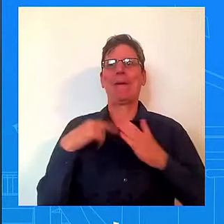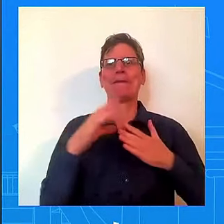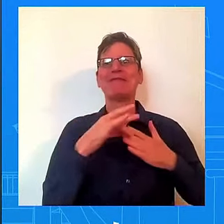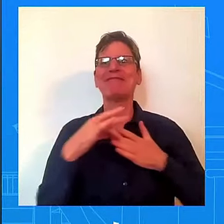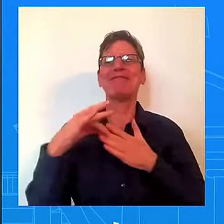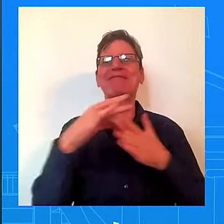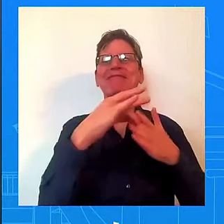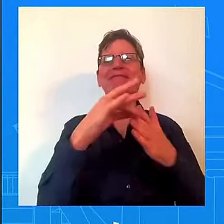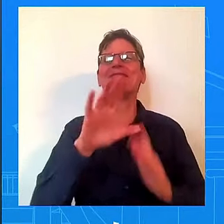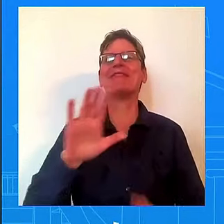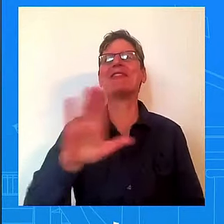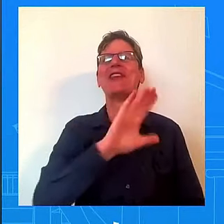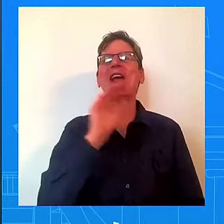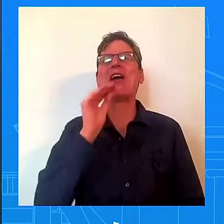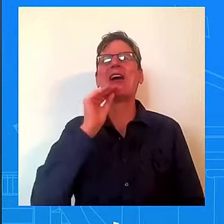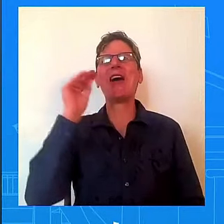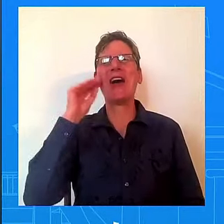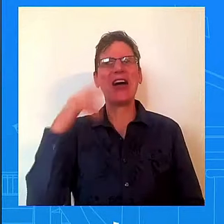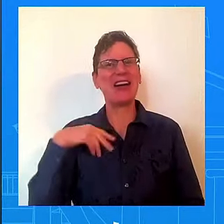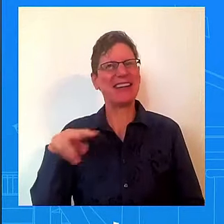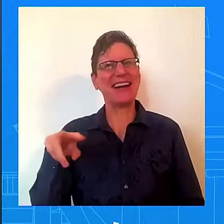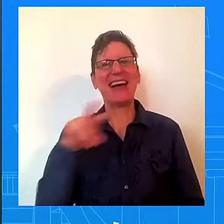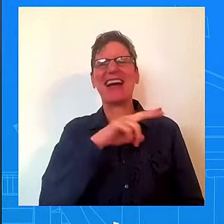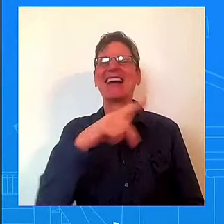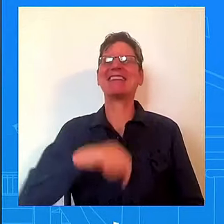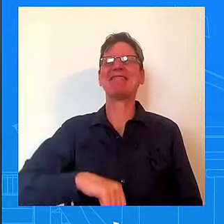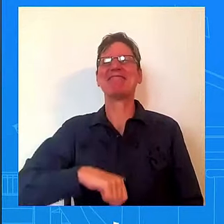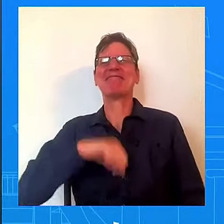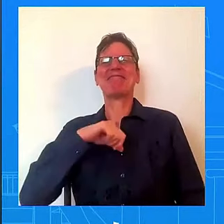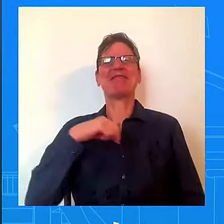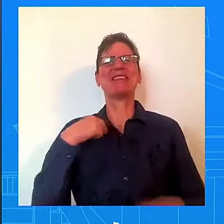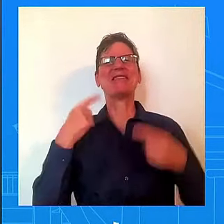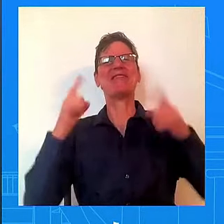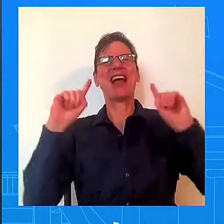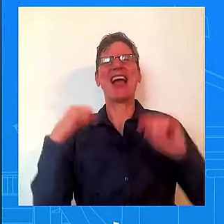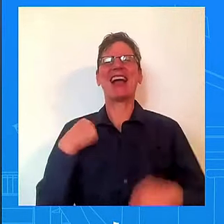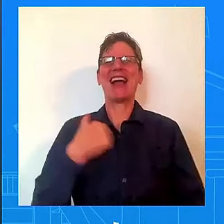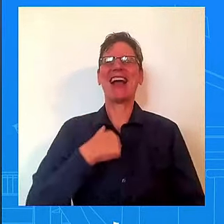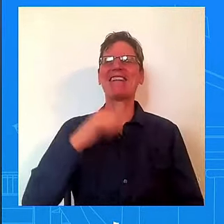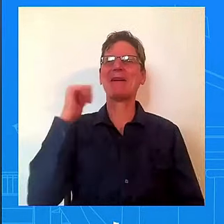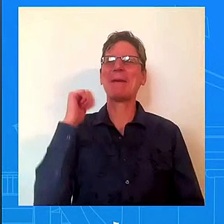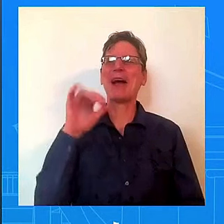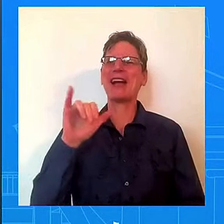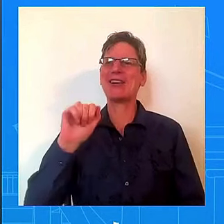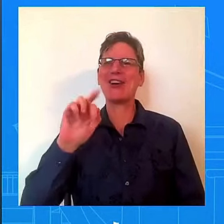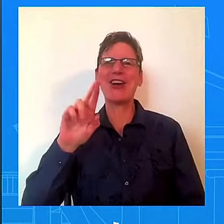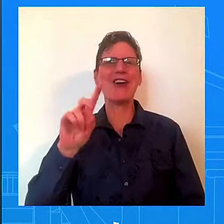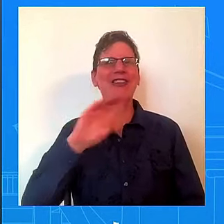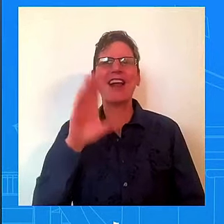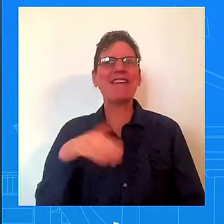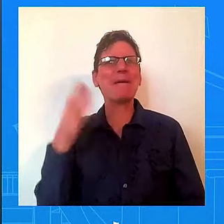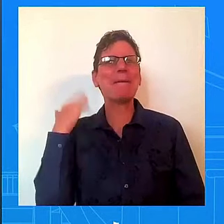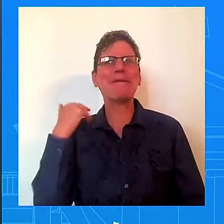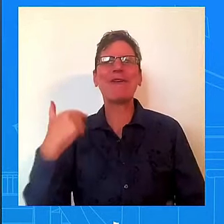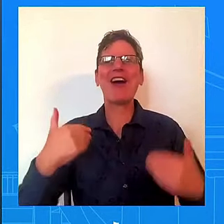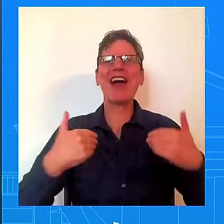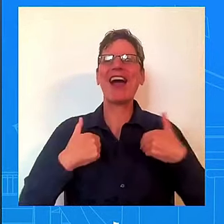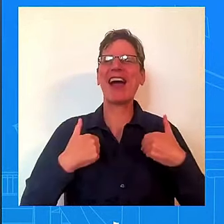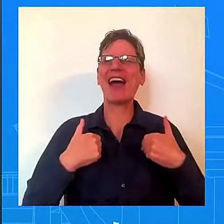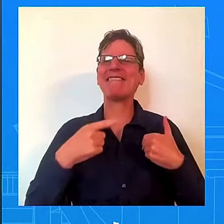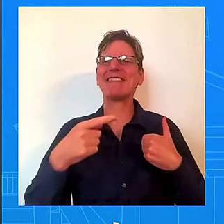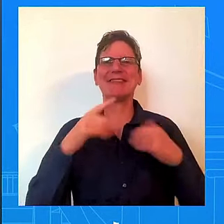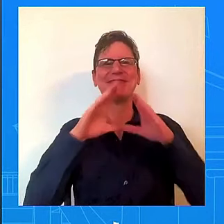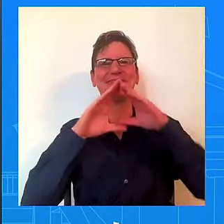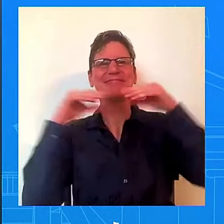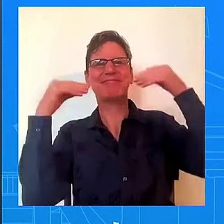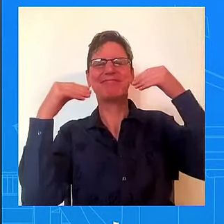I've never had a backyard before, and he showed me the backyard. First time they ever had one. And by the way, he's got